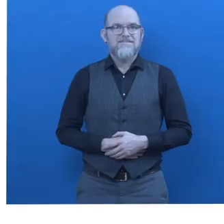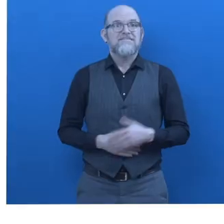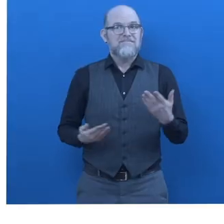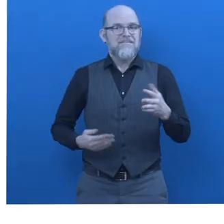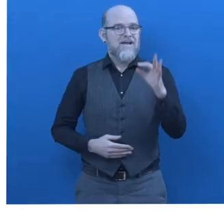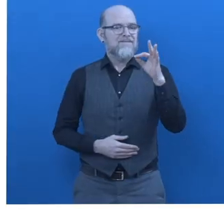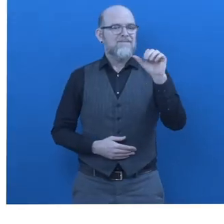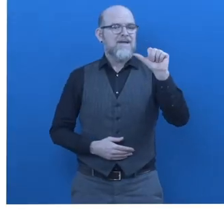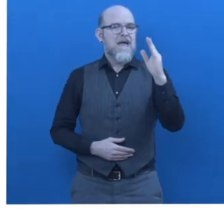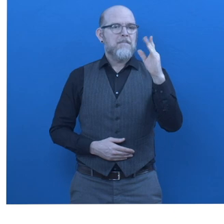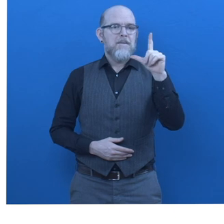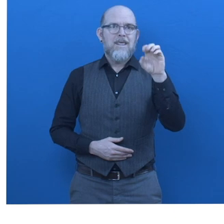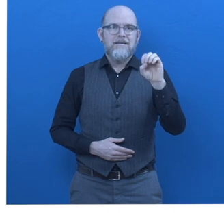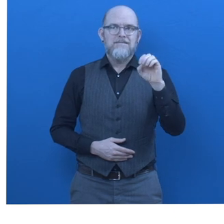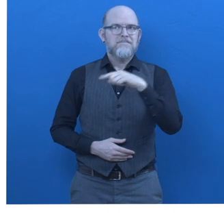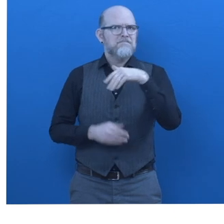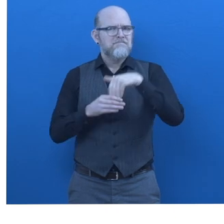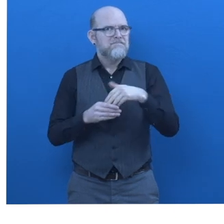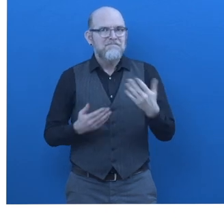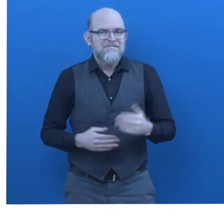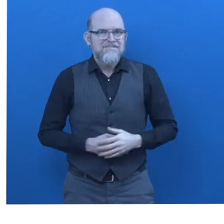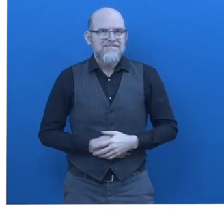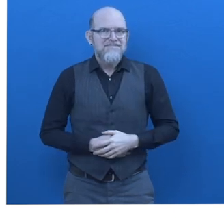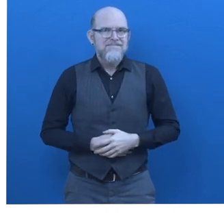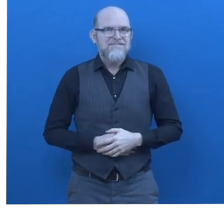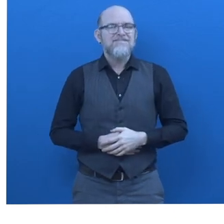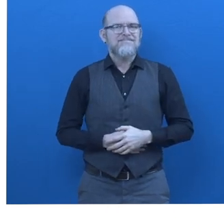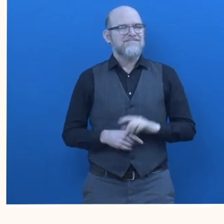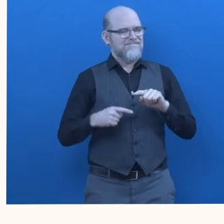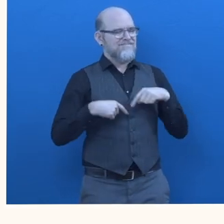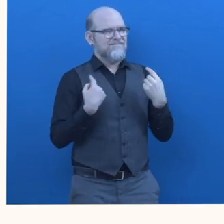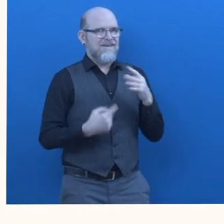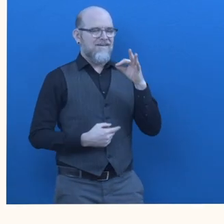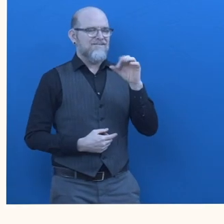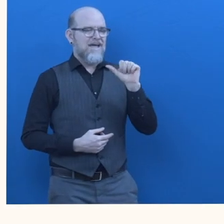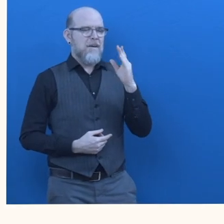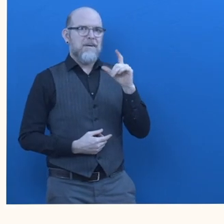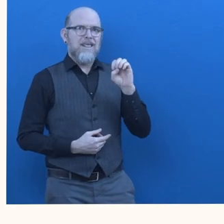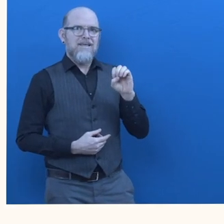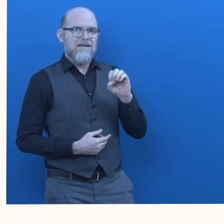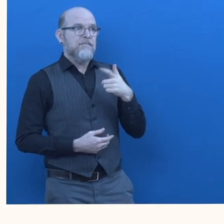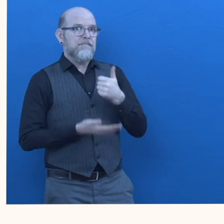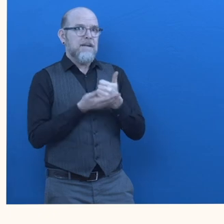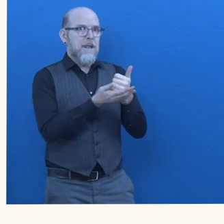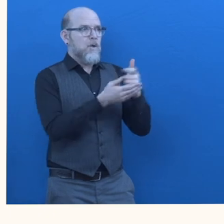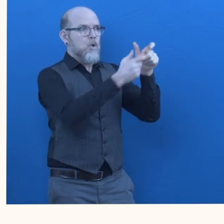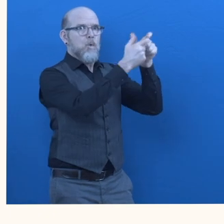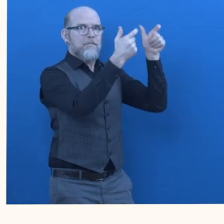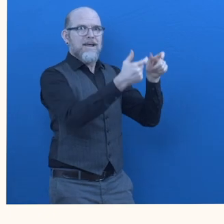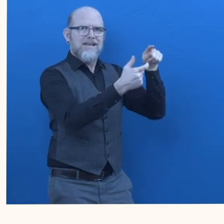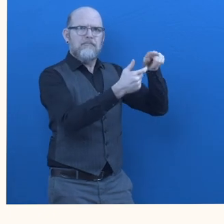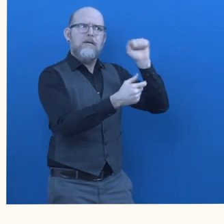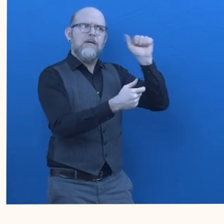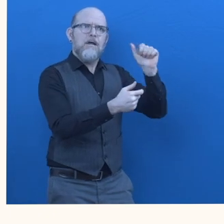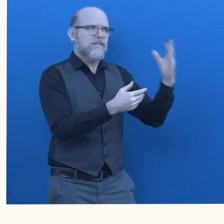what is fable about alva pilay ceo fable with fable companies can collaborate